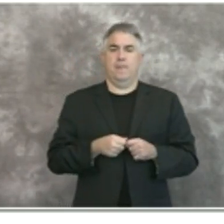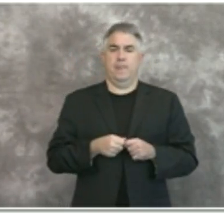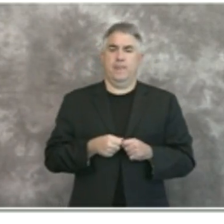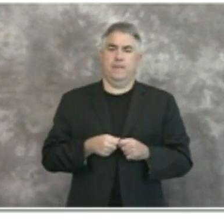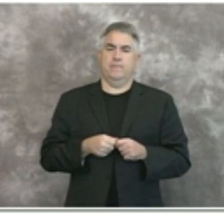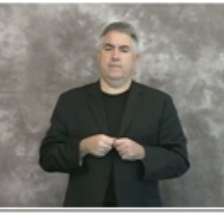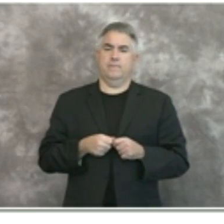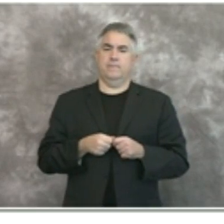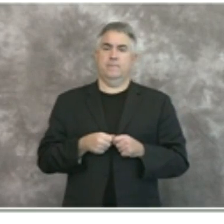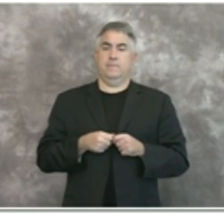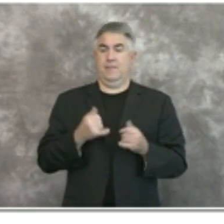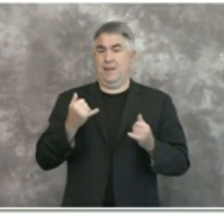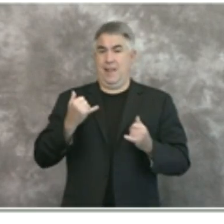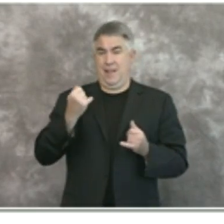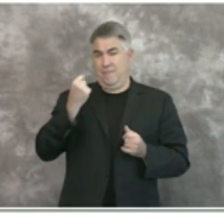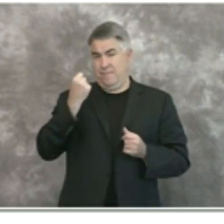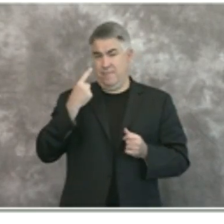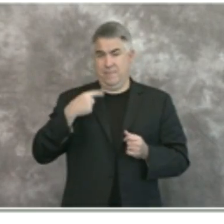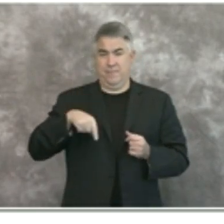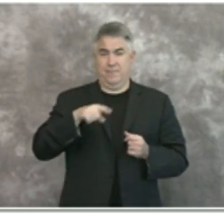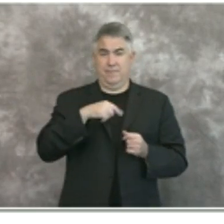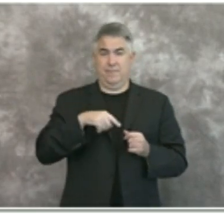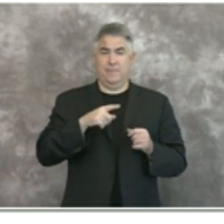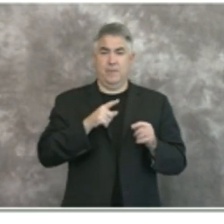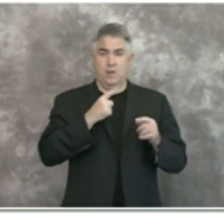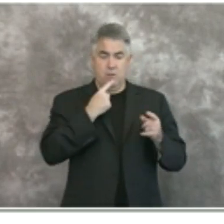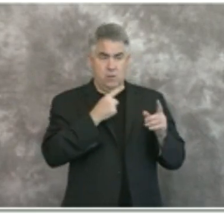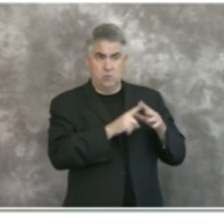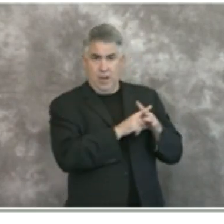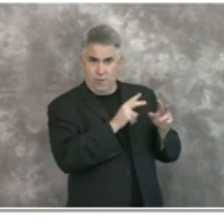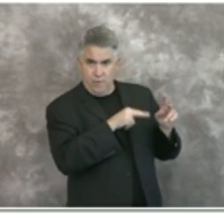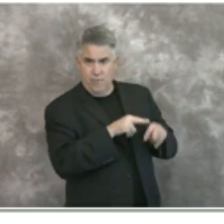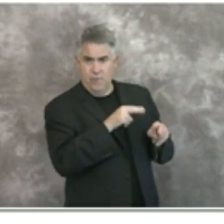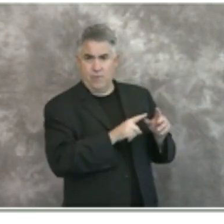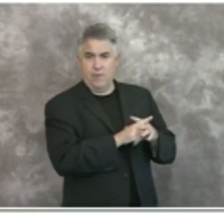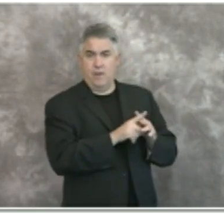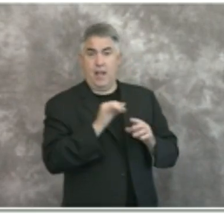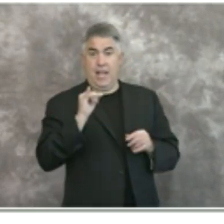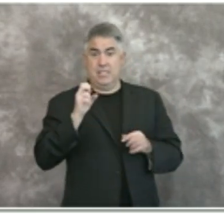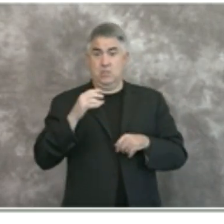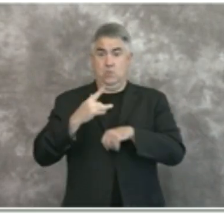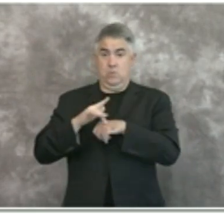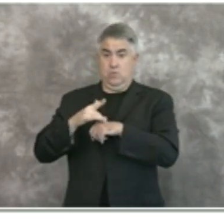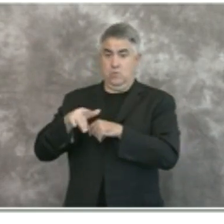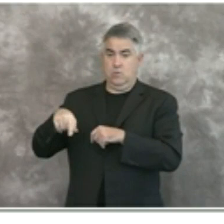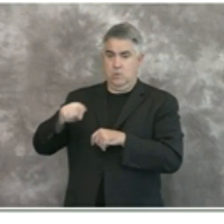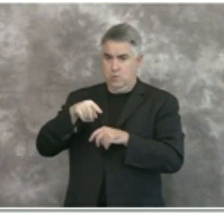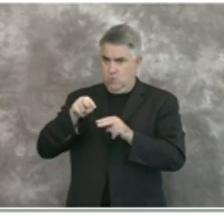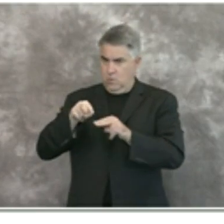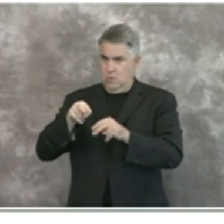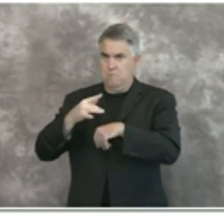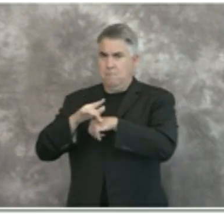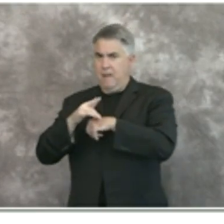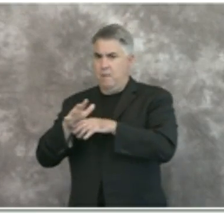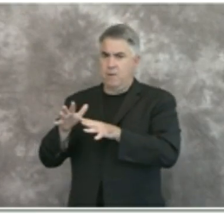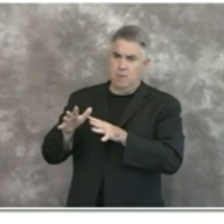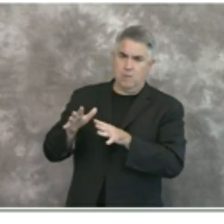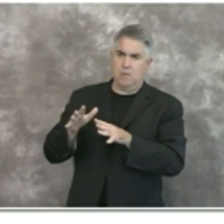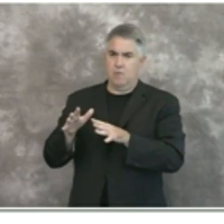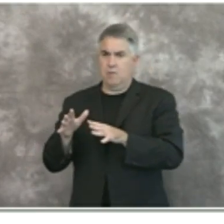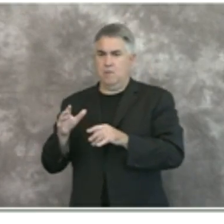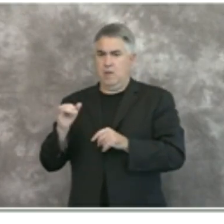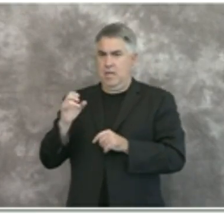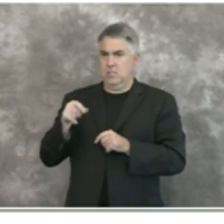triggers we talked about earlier uh was if that icu bed capacity if the availability uh if the icu bed occupied were to go